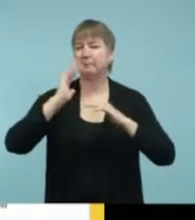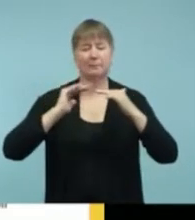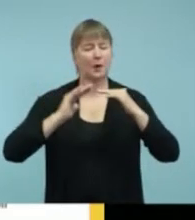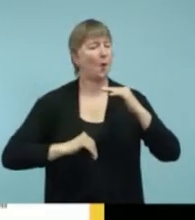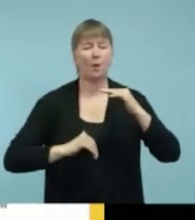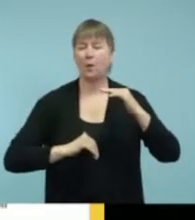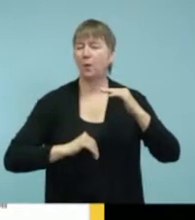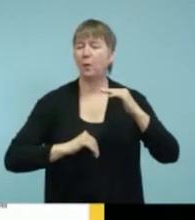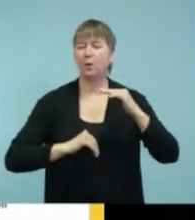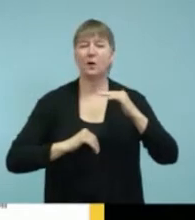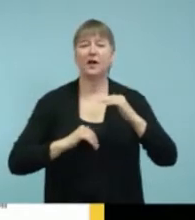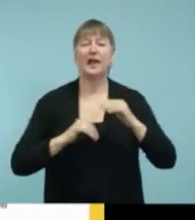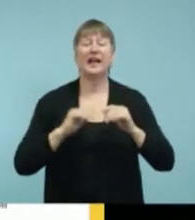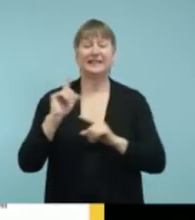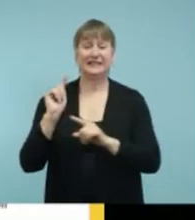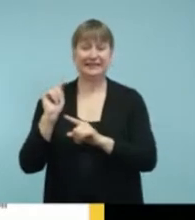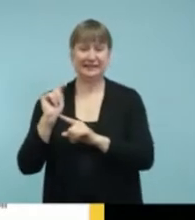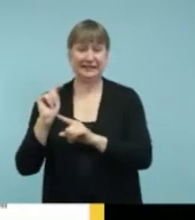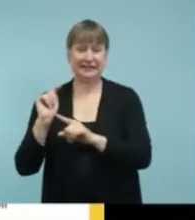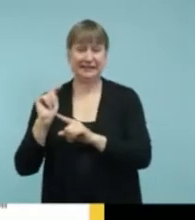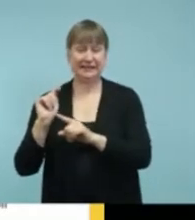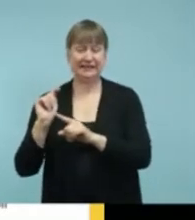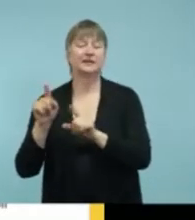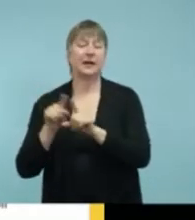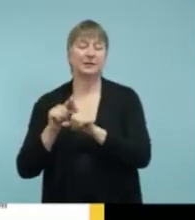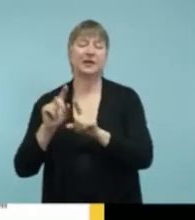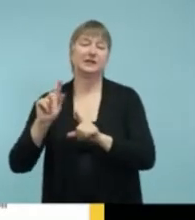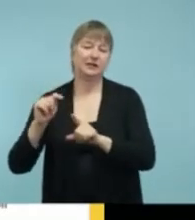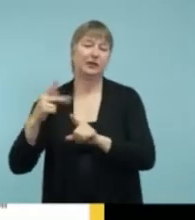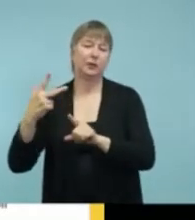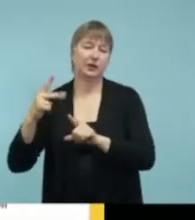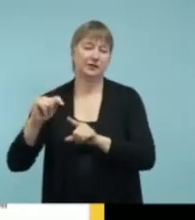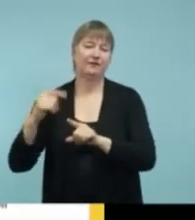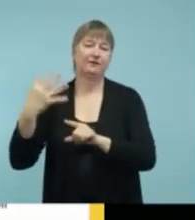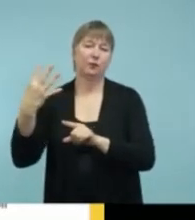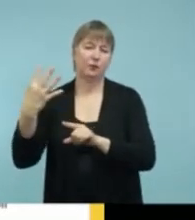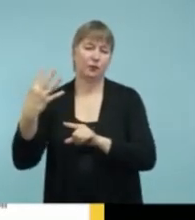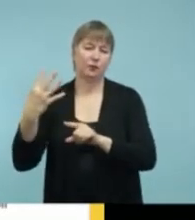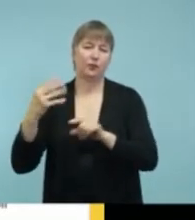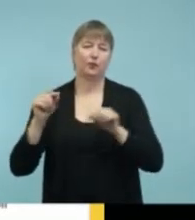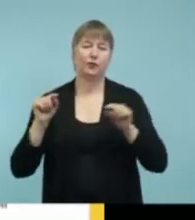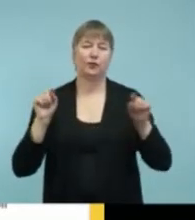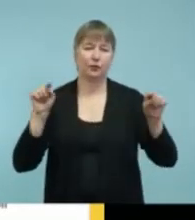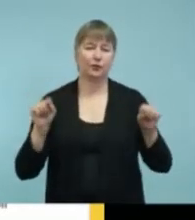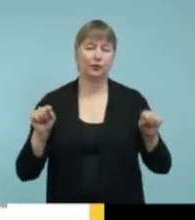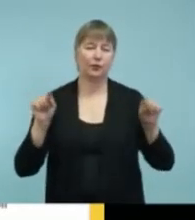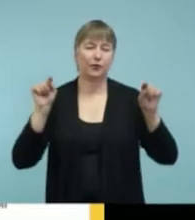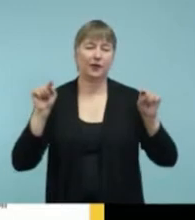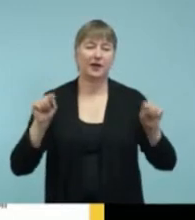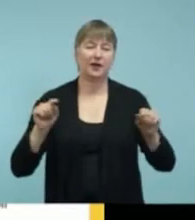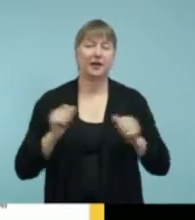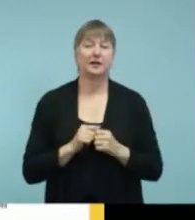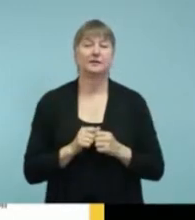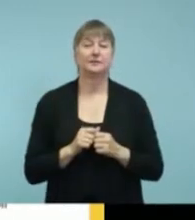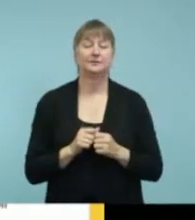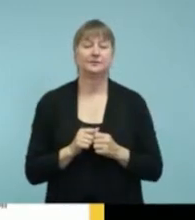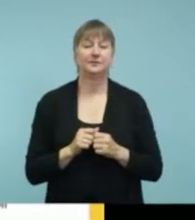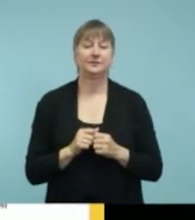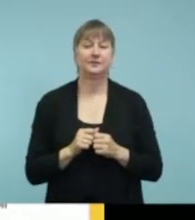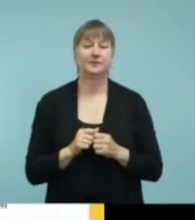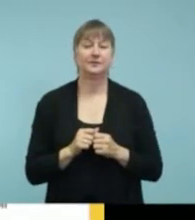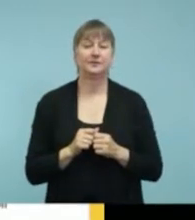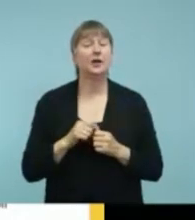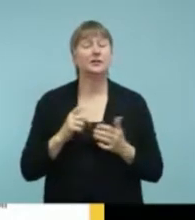And for telecoil, either T3 or T4. And so when you look in the specs of a phone, the